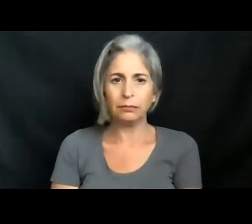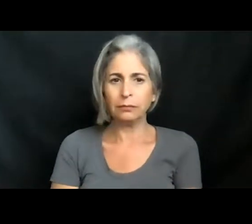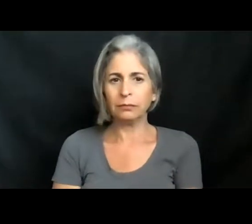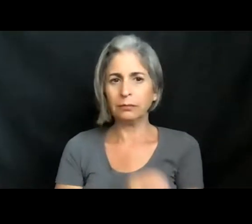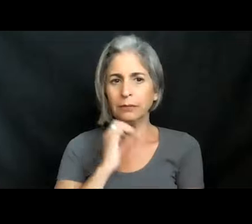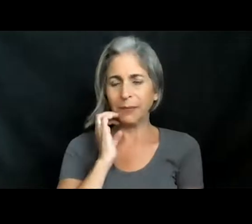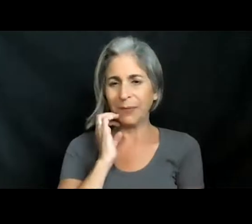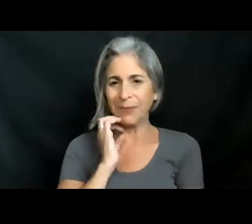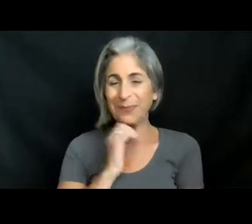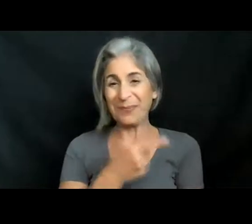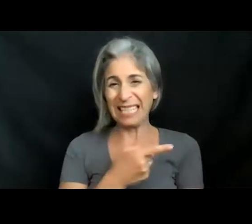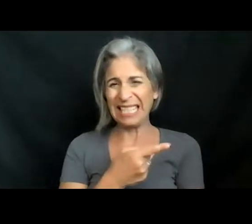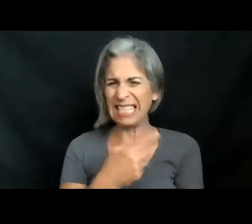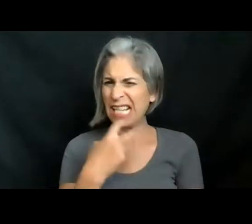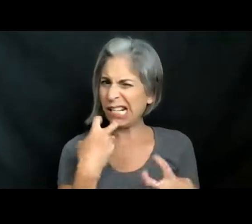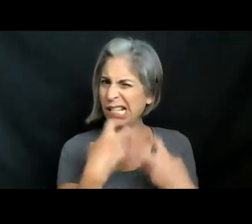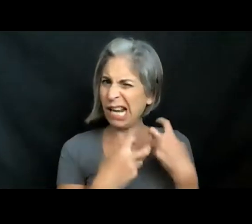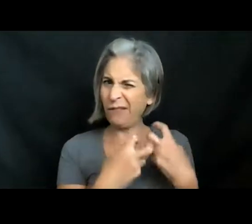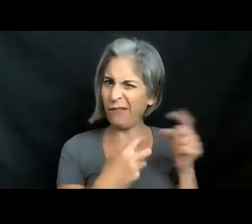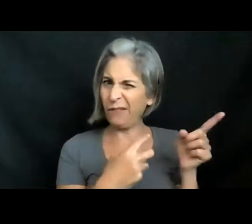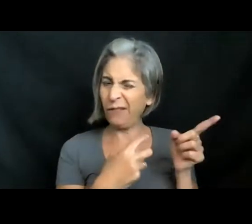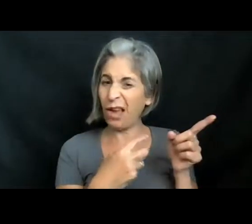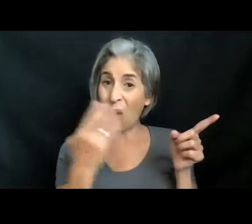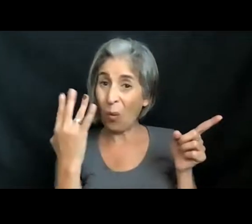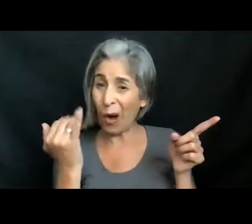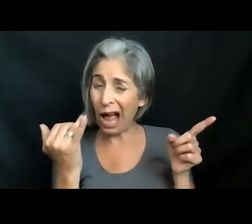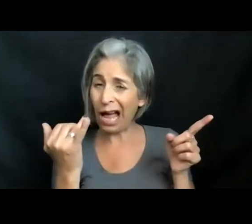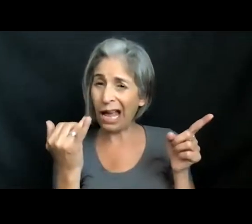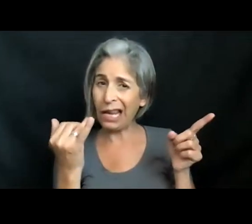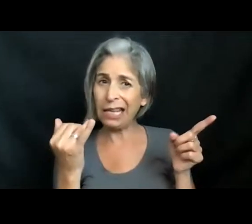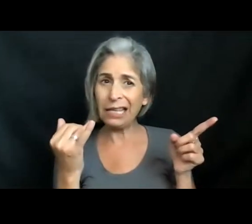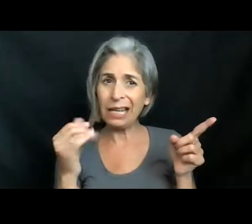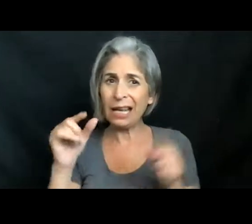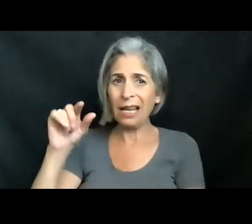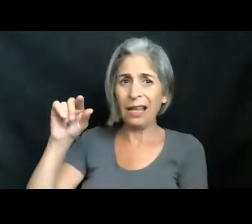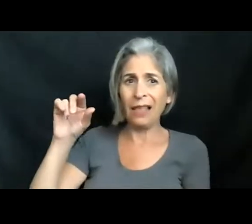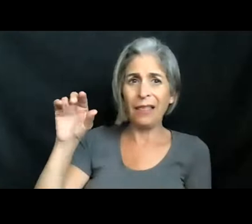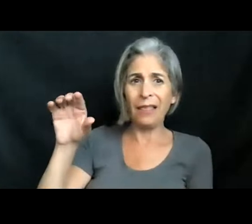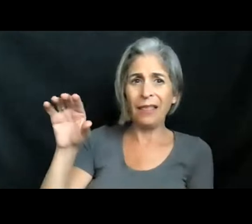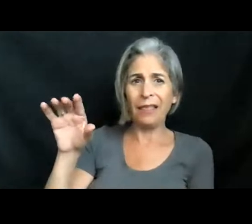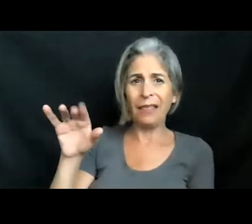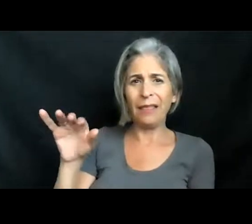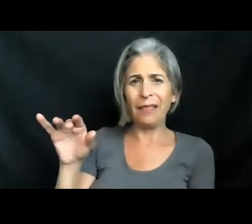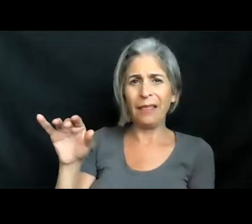Now up here, it's getting a little tough. That is because there are gill rakers behind here. If I actually, before I do this,